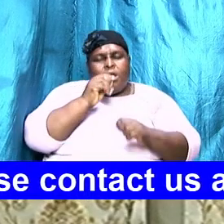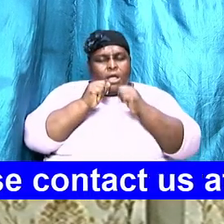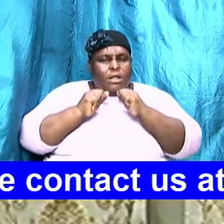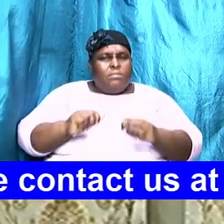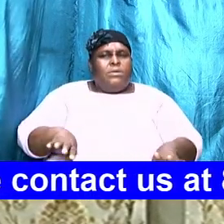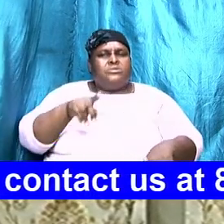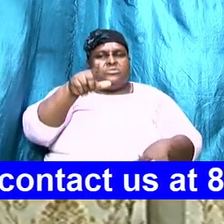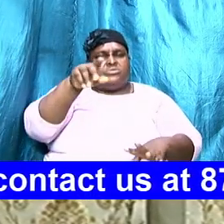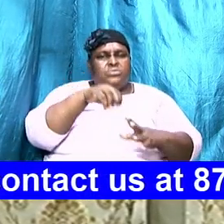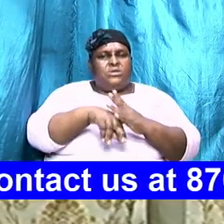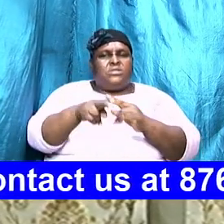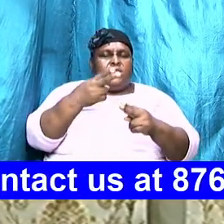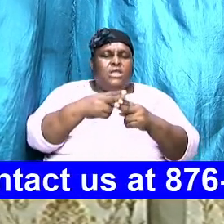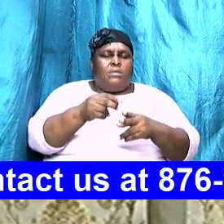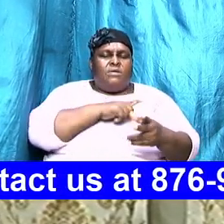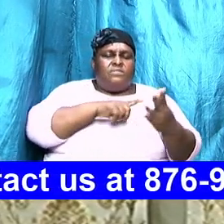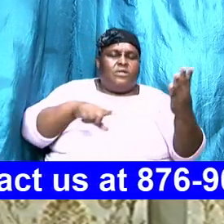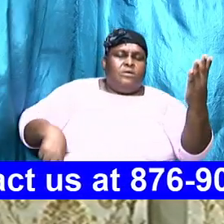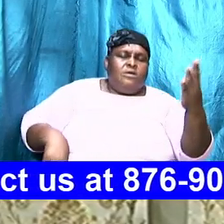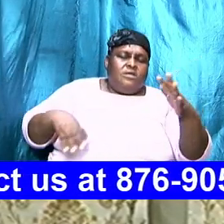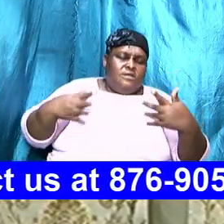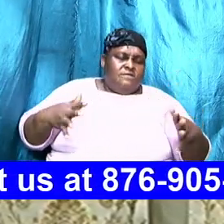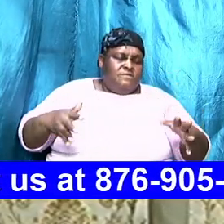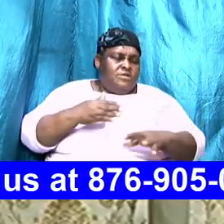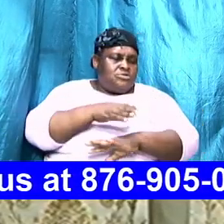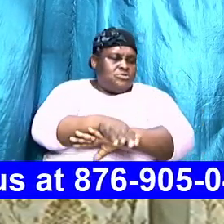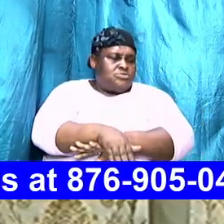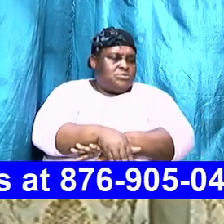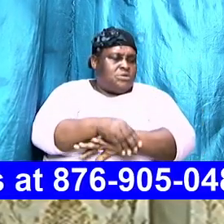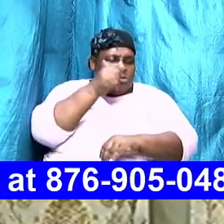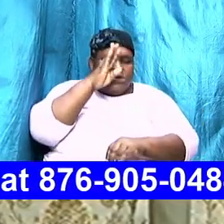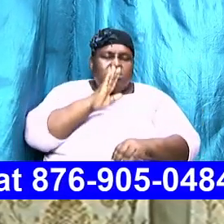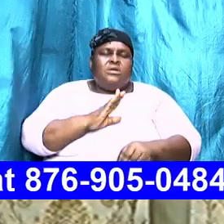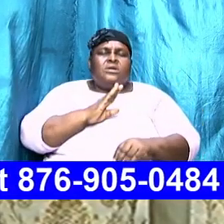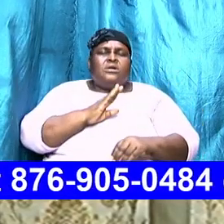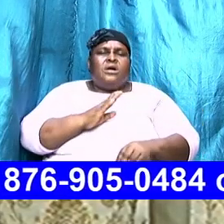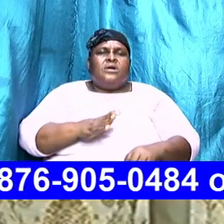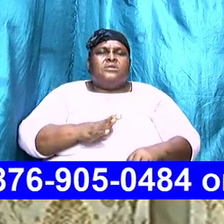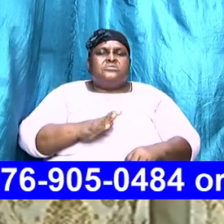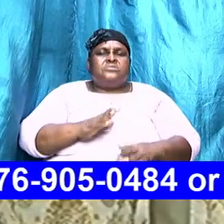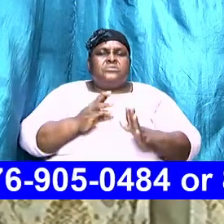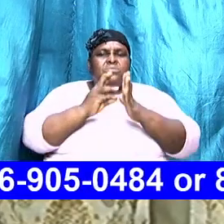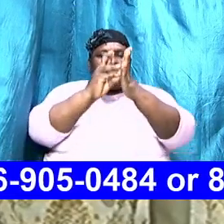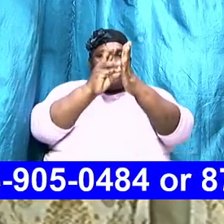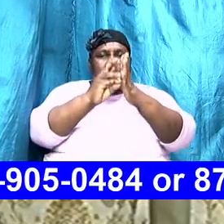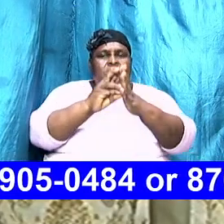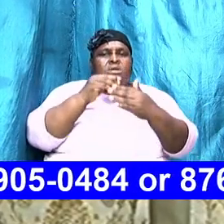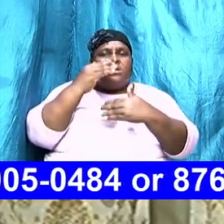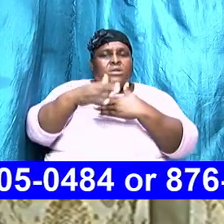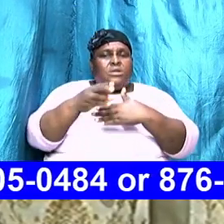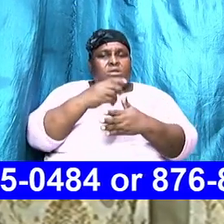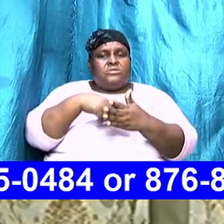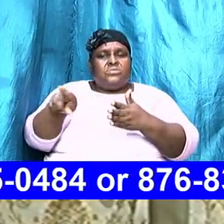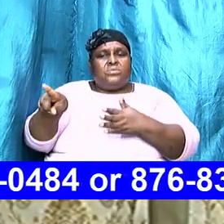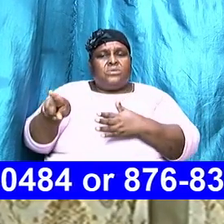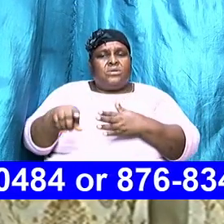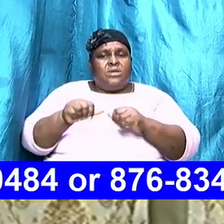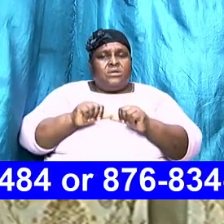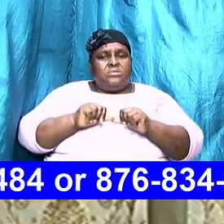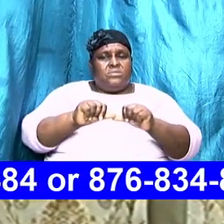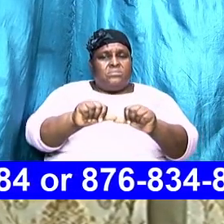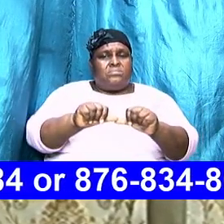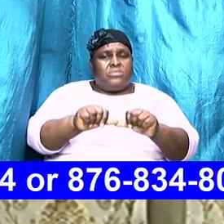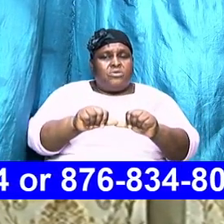in the name of the Lord we're finished tonight God's willing next week we continue but I